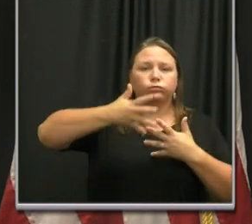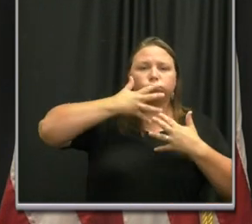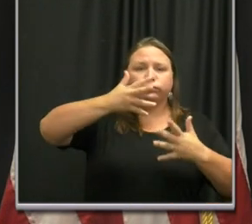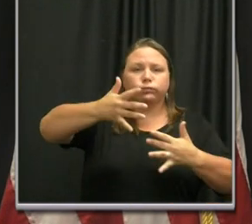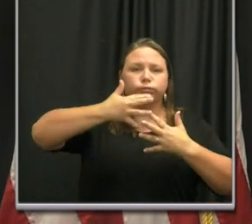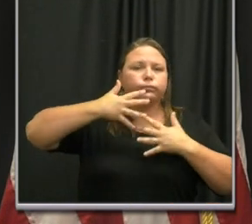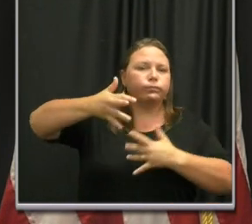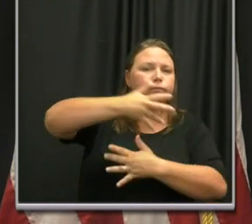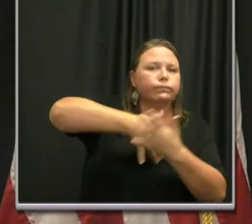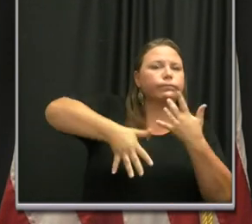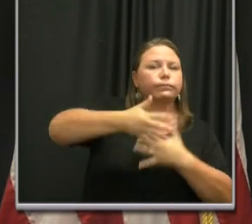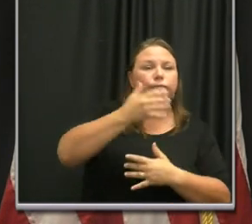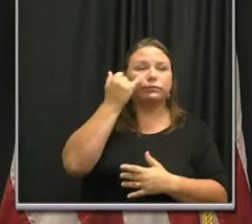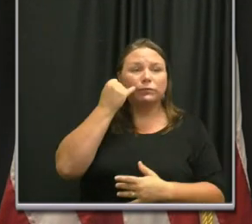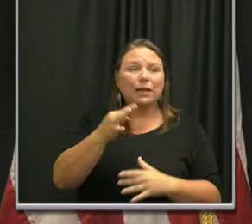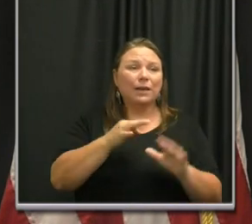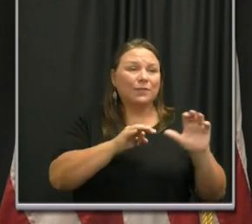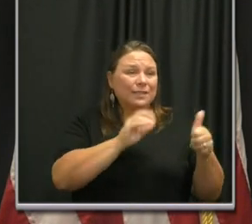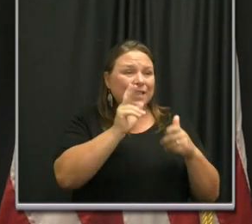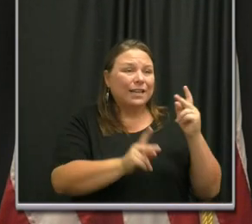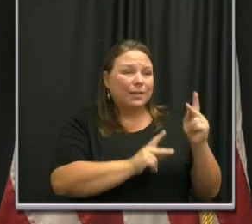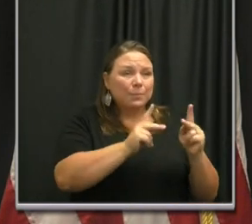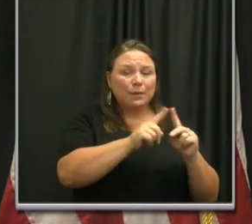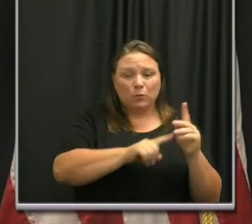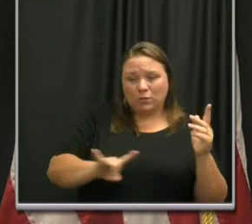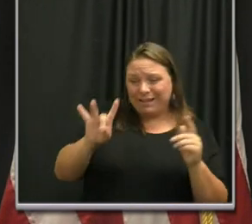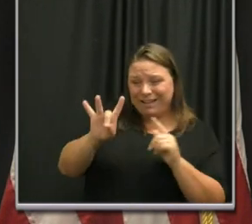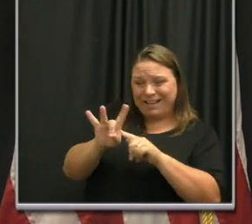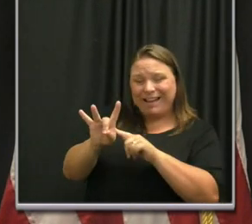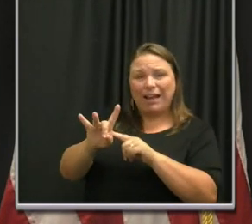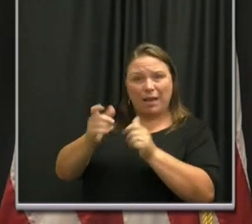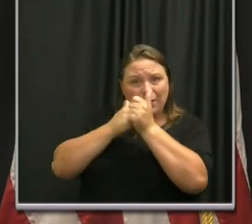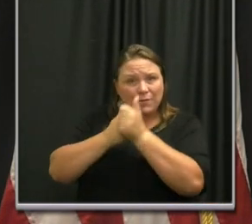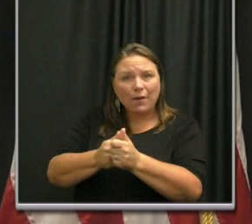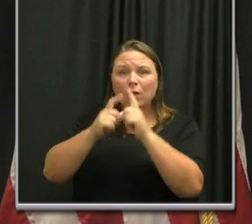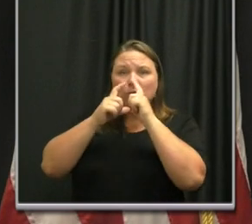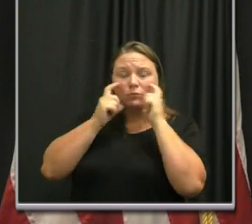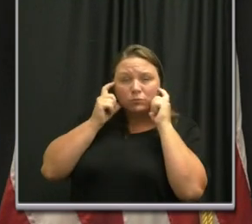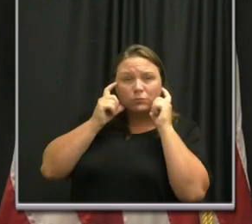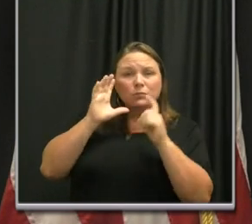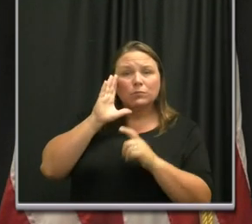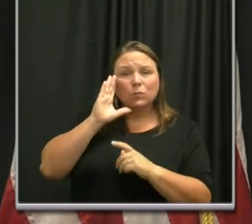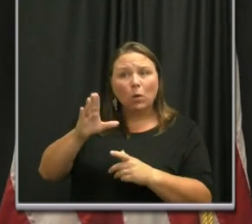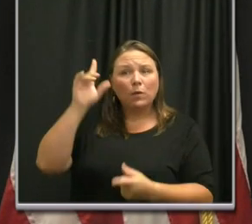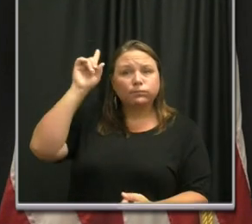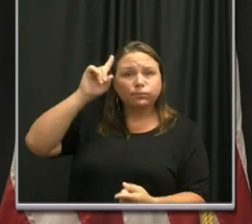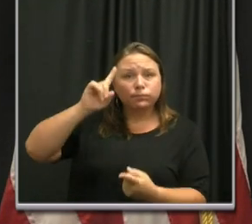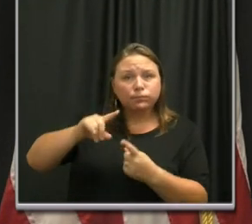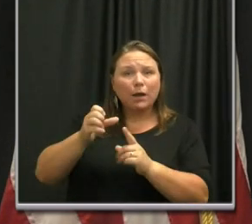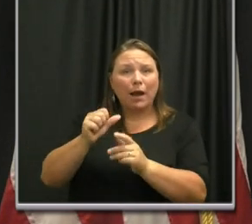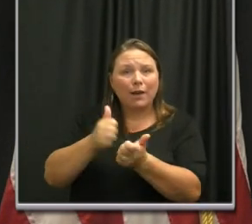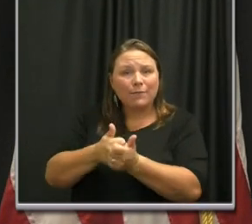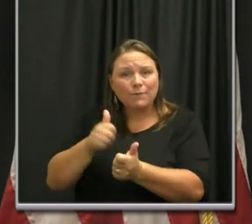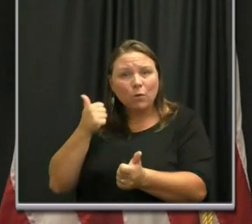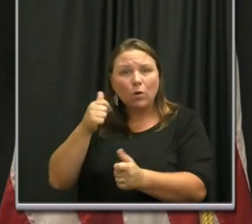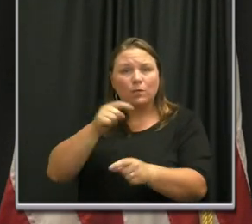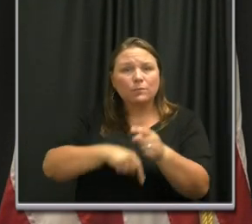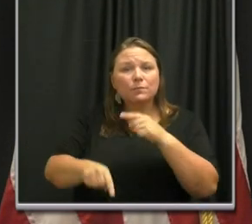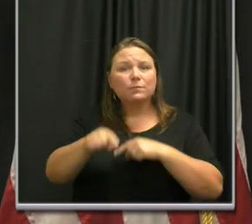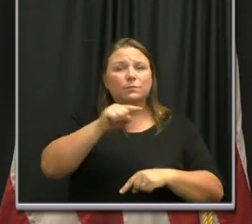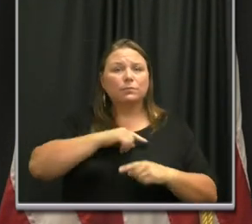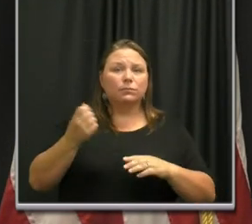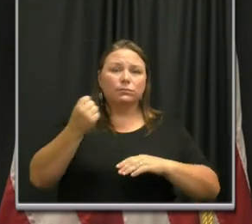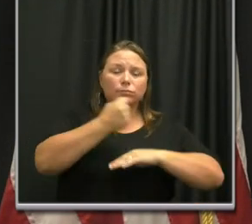If eight out of 10 Nashvilleians carefully follow Metro's face covering order, we can avoid reverting to